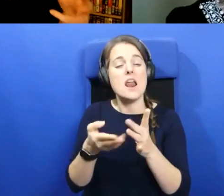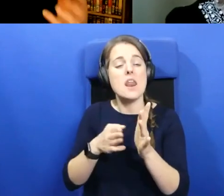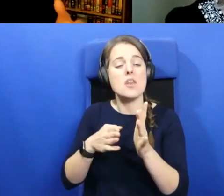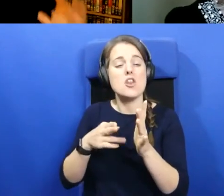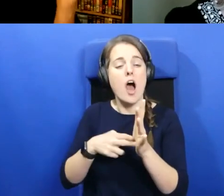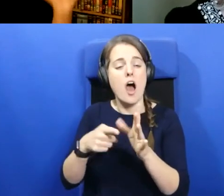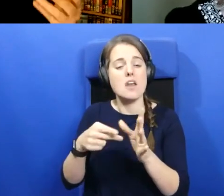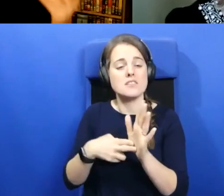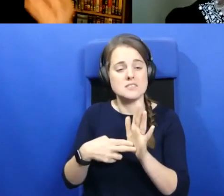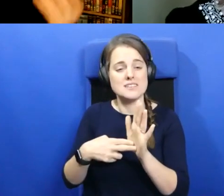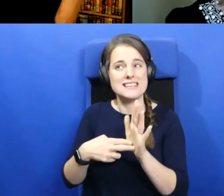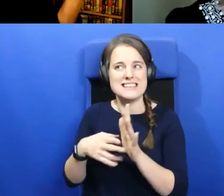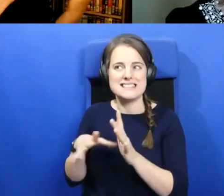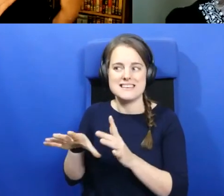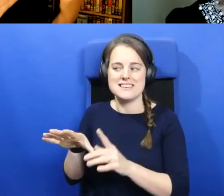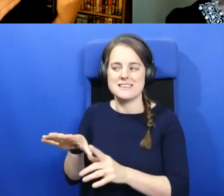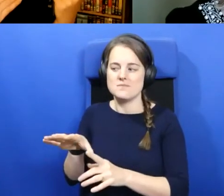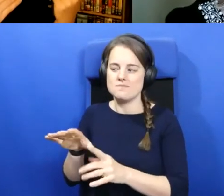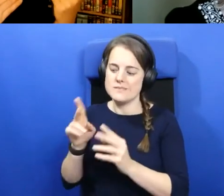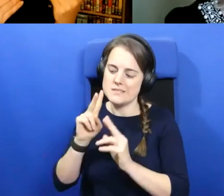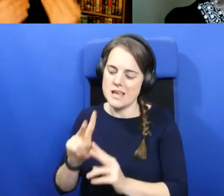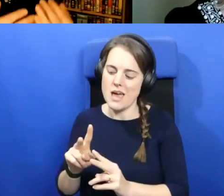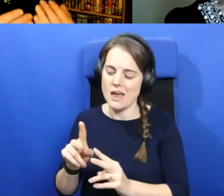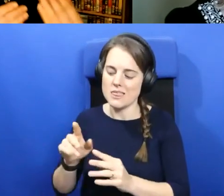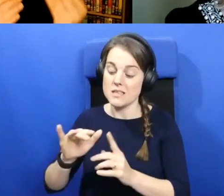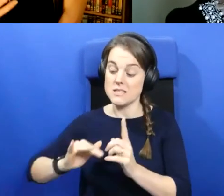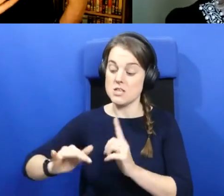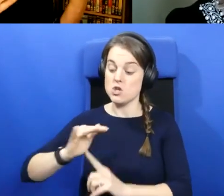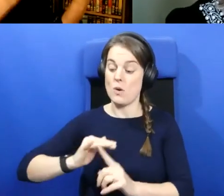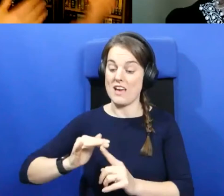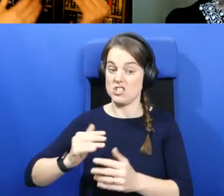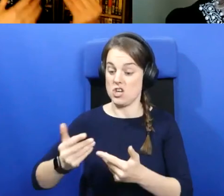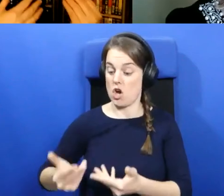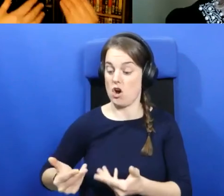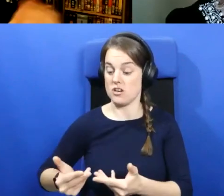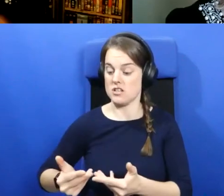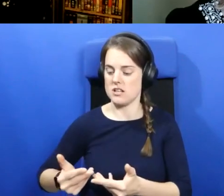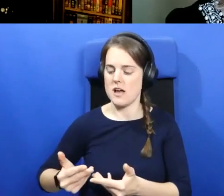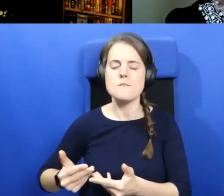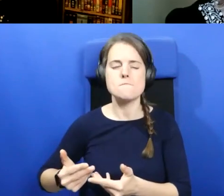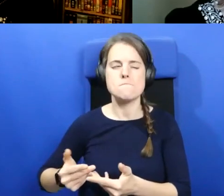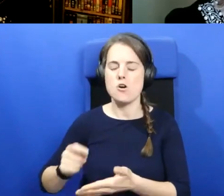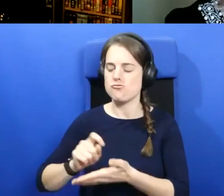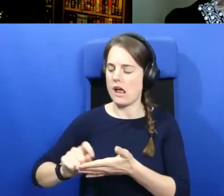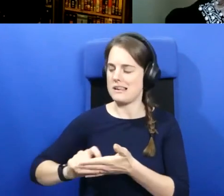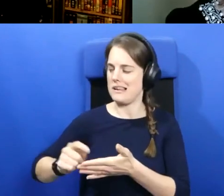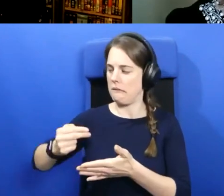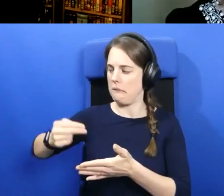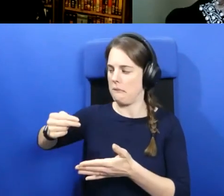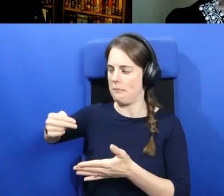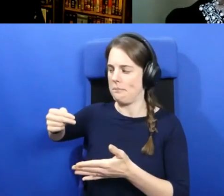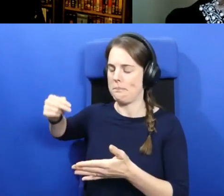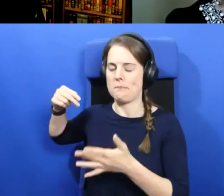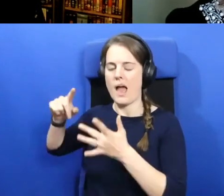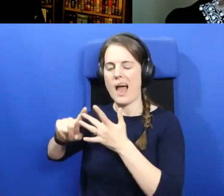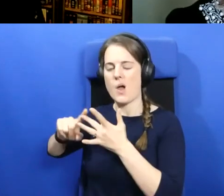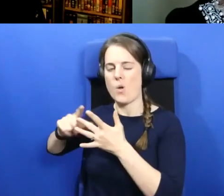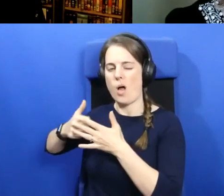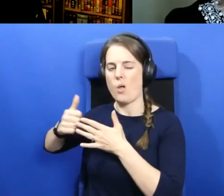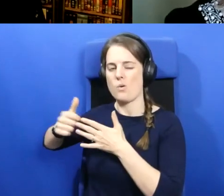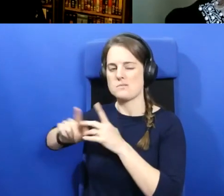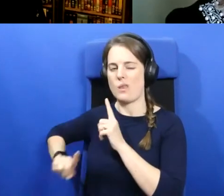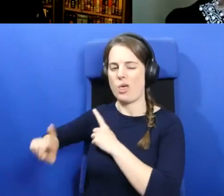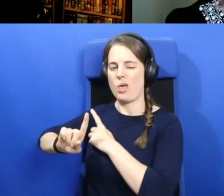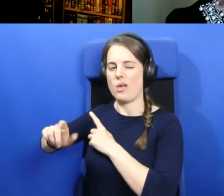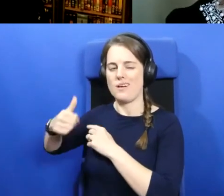own day, and then he's writing it backwards into the past of Iona. So I think the, the propaganda is not